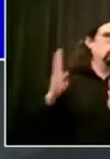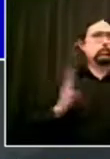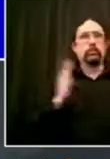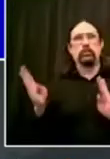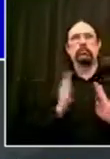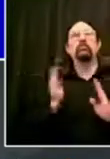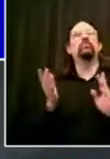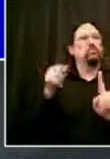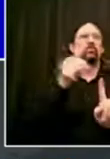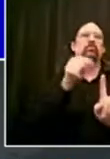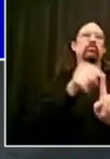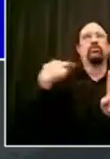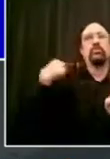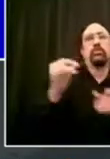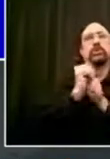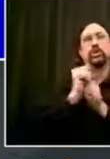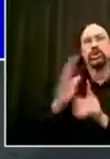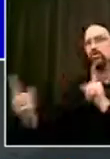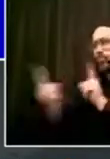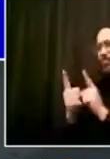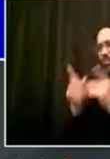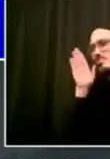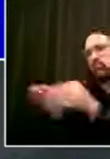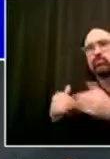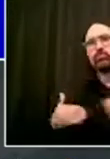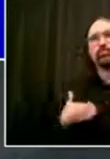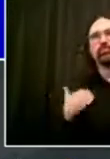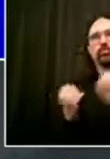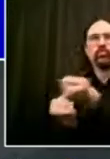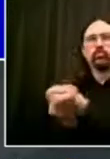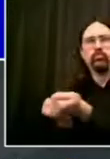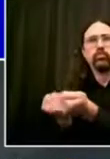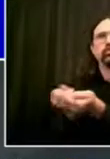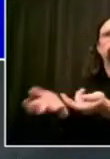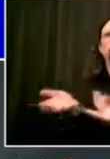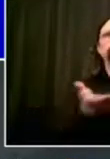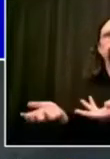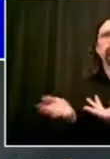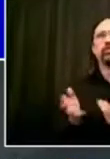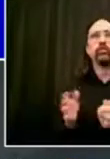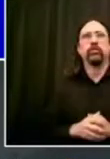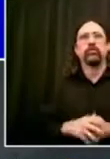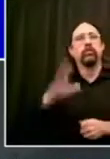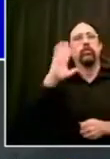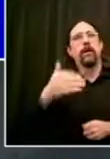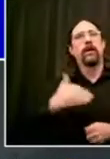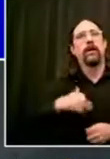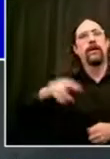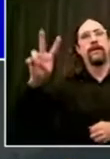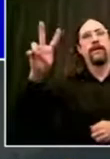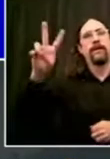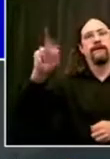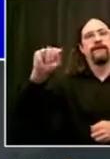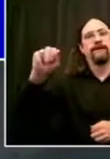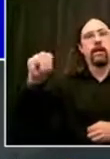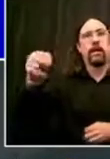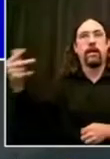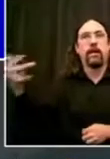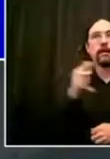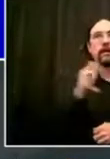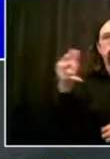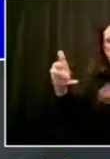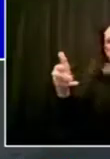of these pieces start immediately over the next few days. Then next week, the Bed-Stuy Anti-Gun Violence Task Force gets going, bringing together